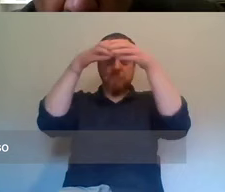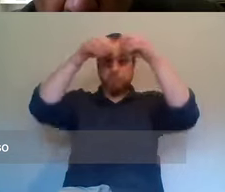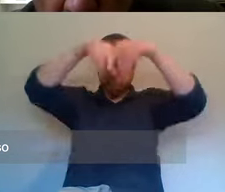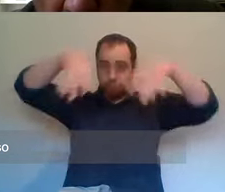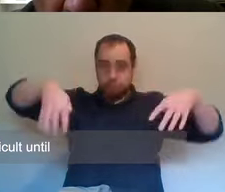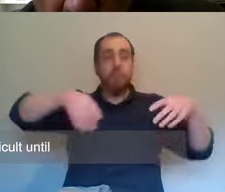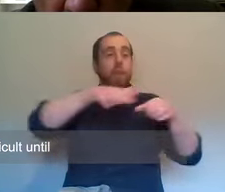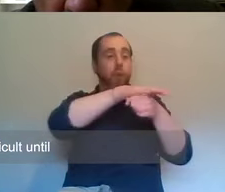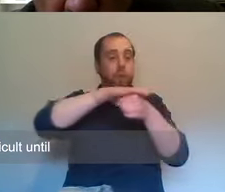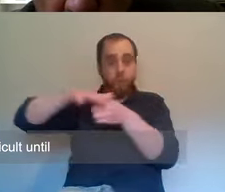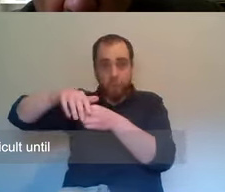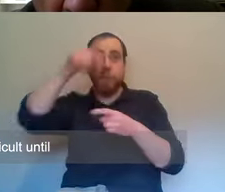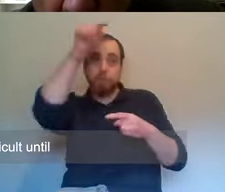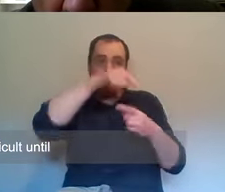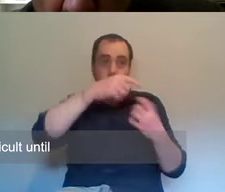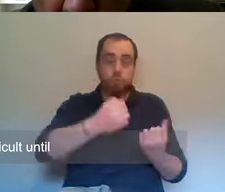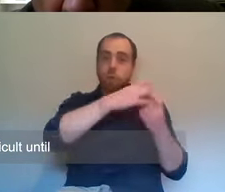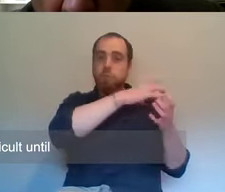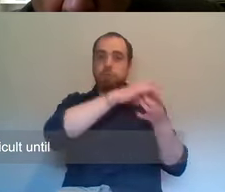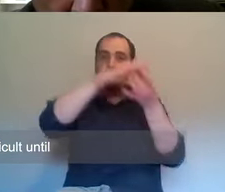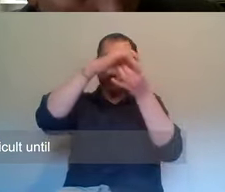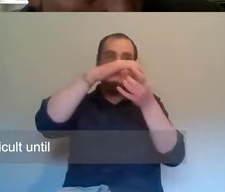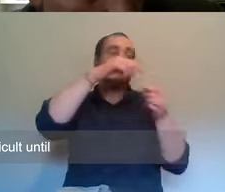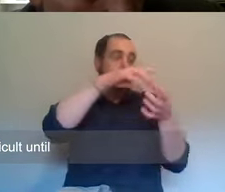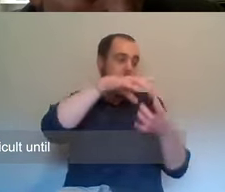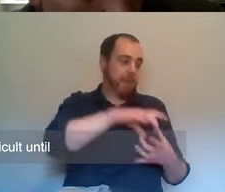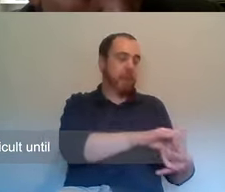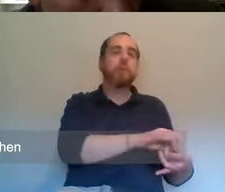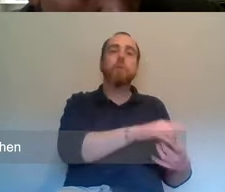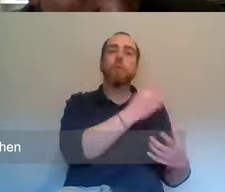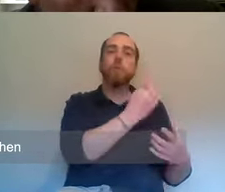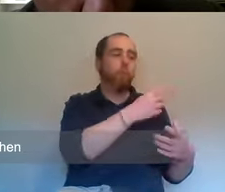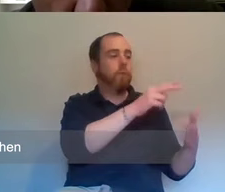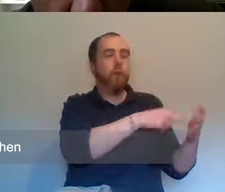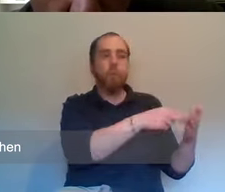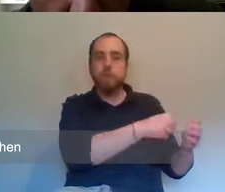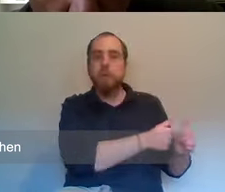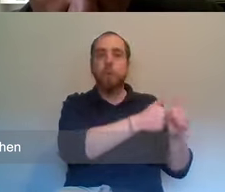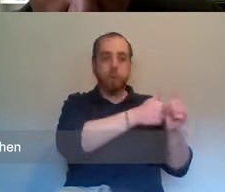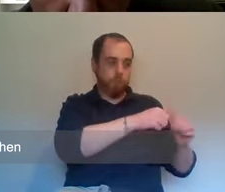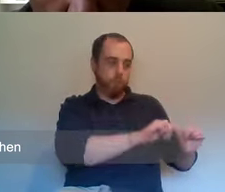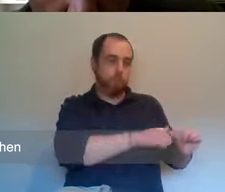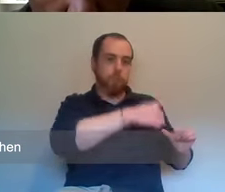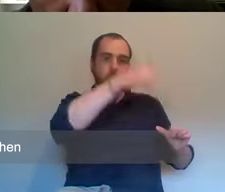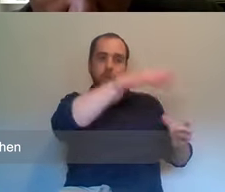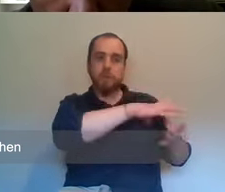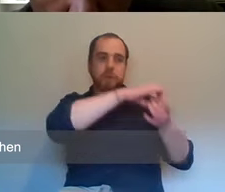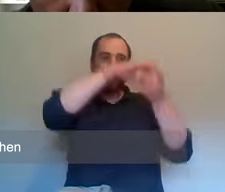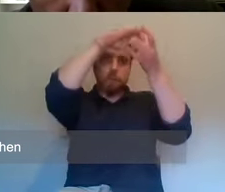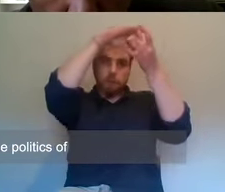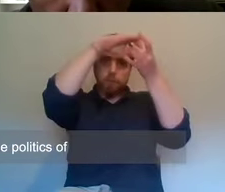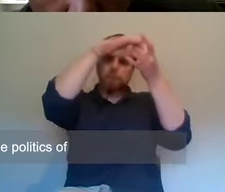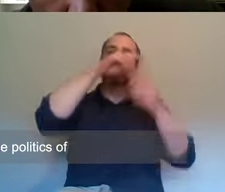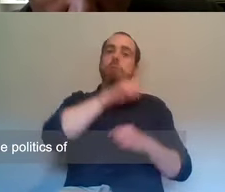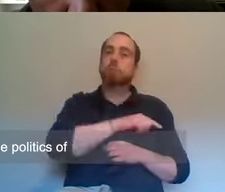think it was very difficult until about the sixties when, um, um, was, it